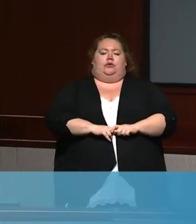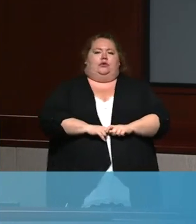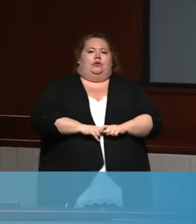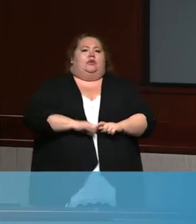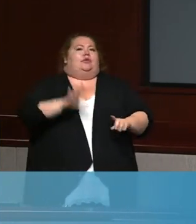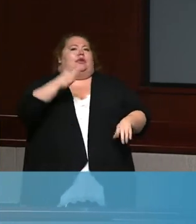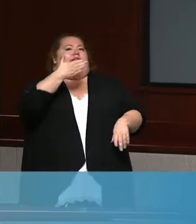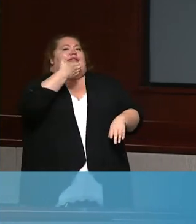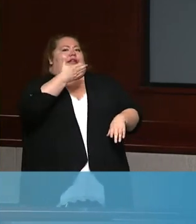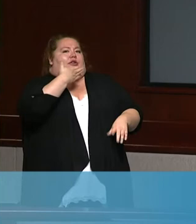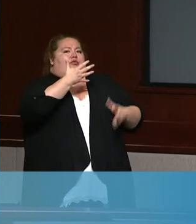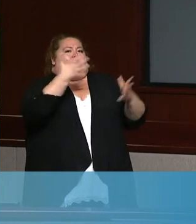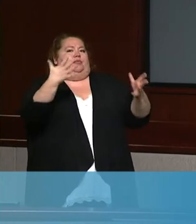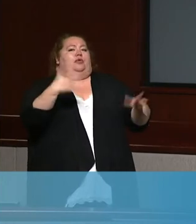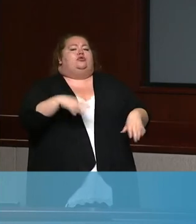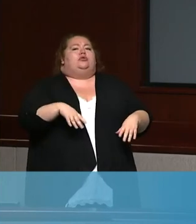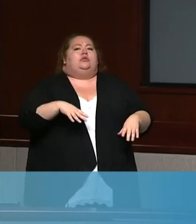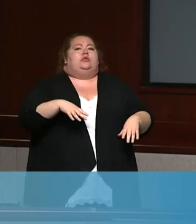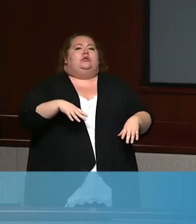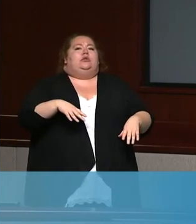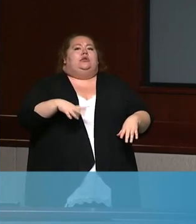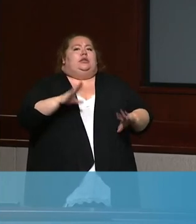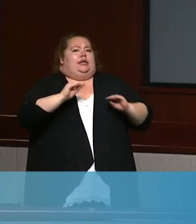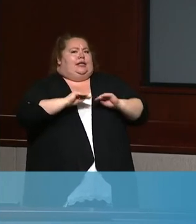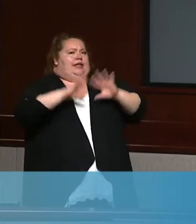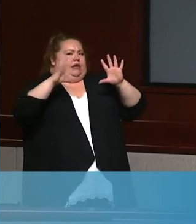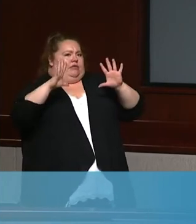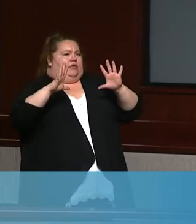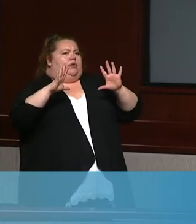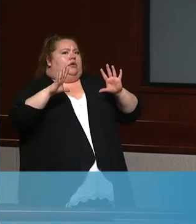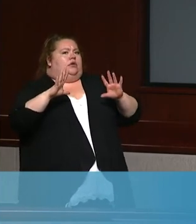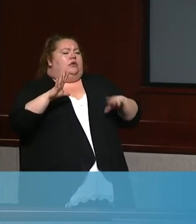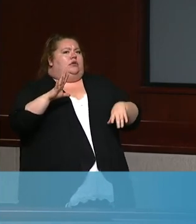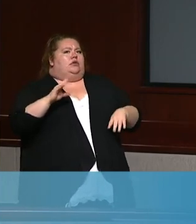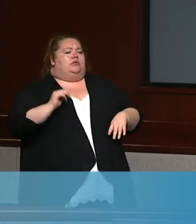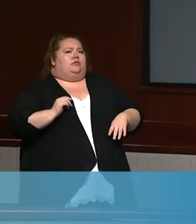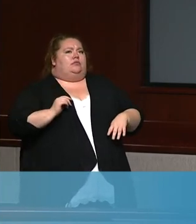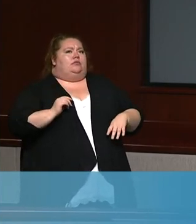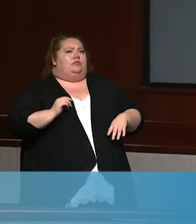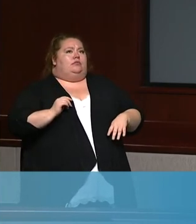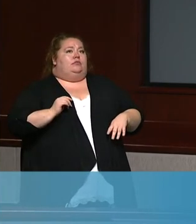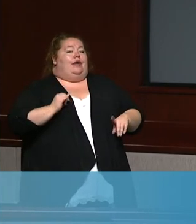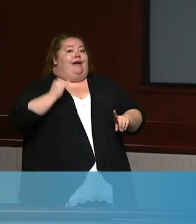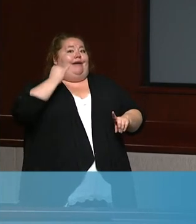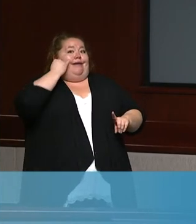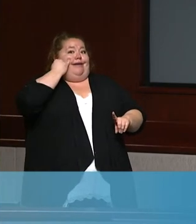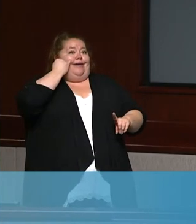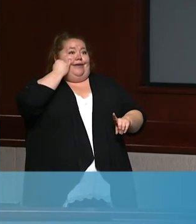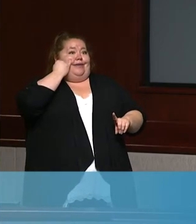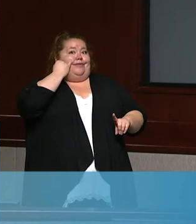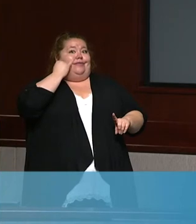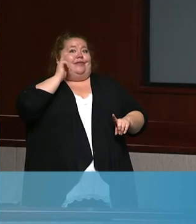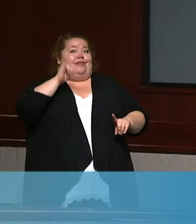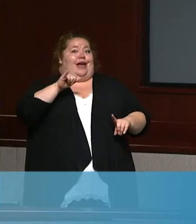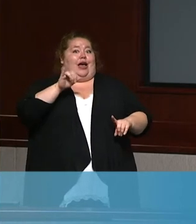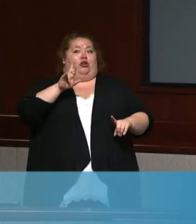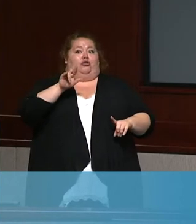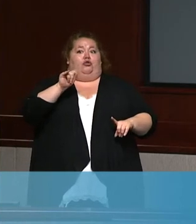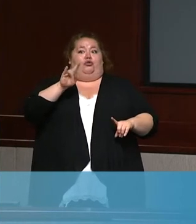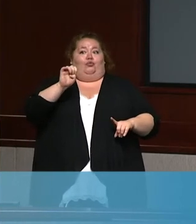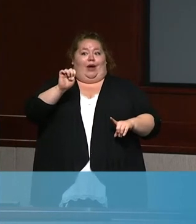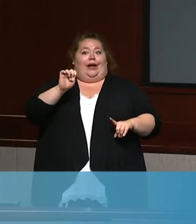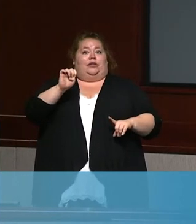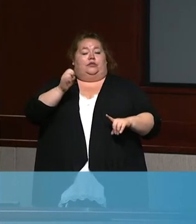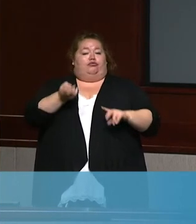Thank you very much. And just, um, just for clarification. So, um, so if we do have that rate, the 690 tests per day,